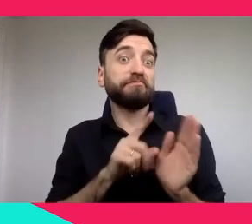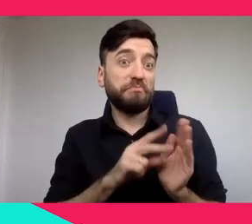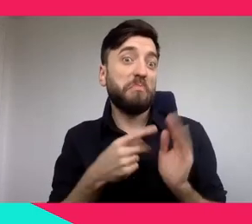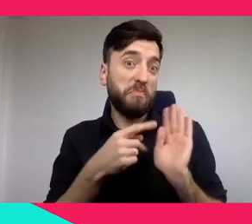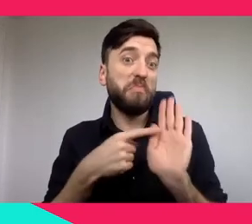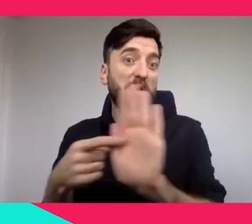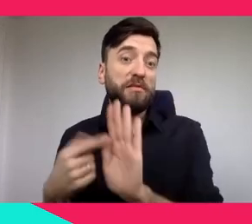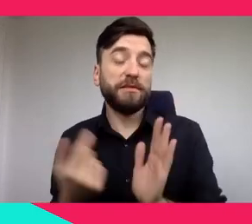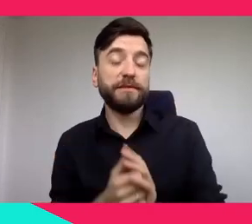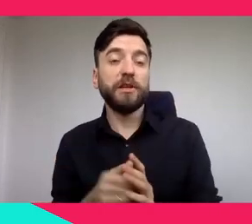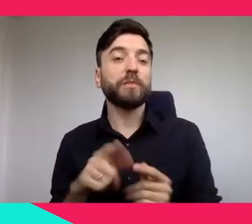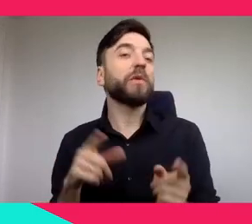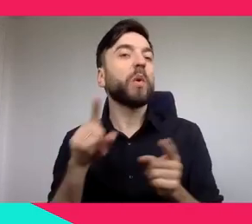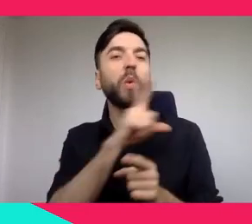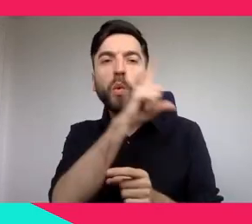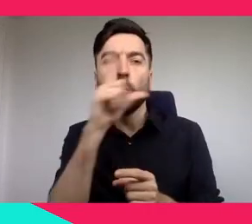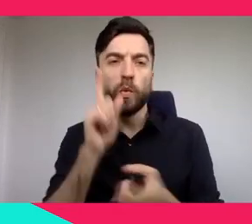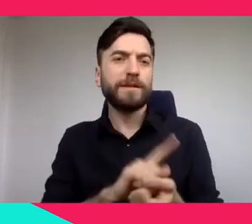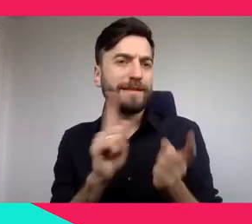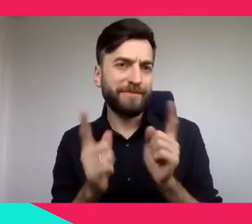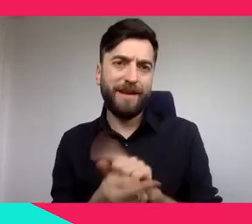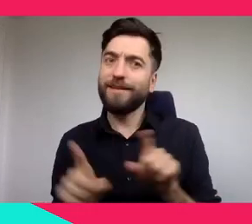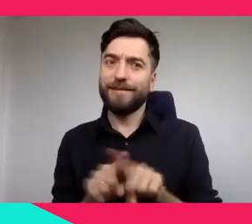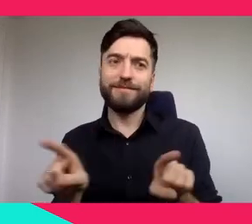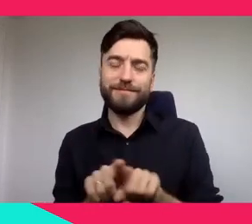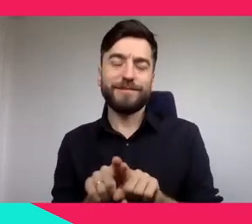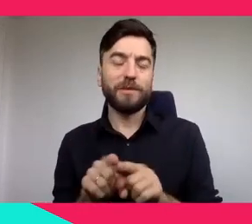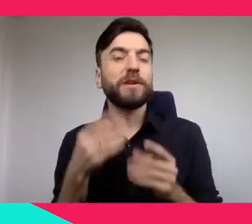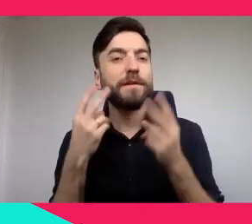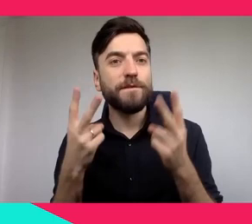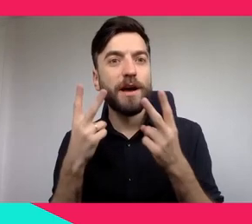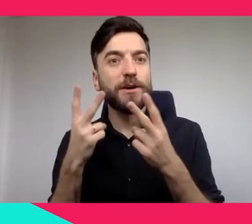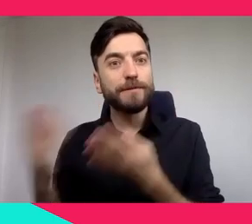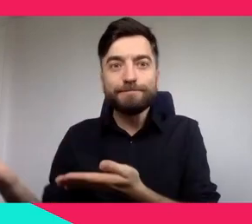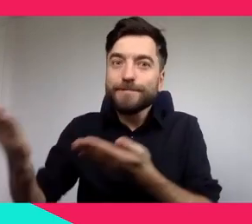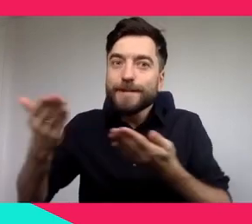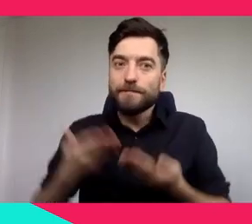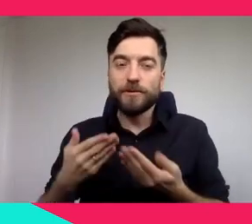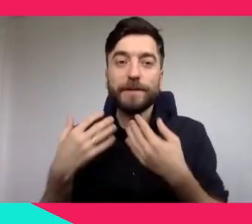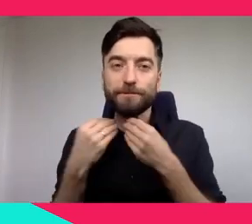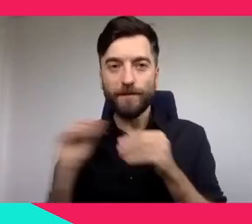to attract the public who's always seeking new experiences, especially the younger ones.